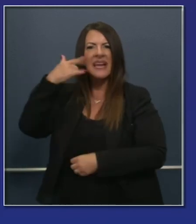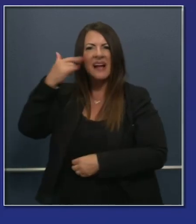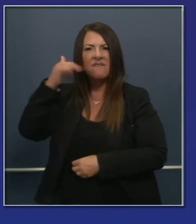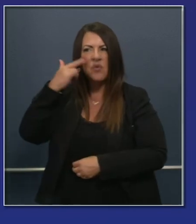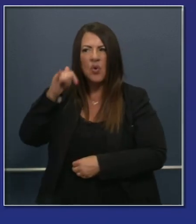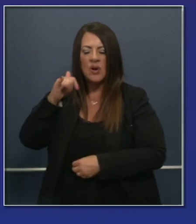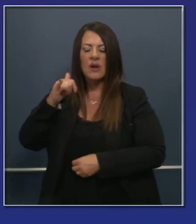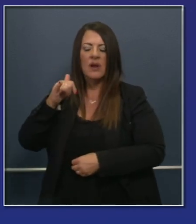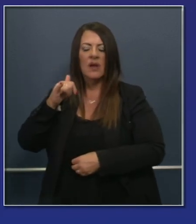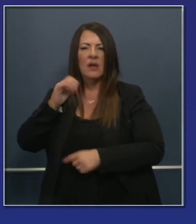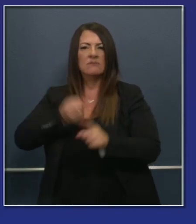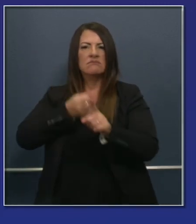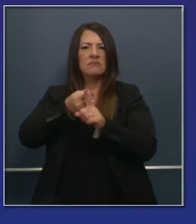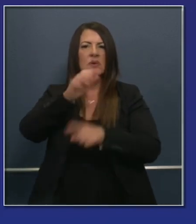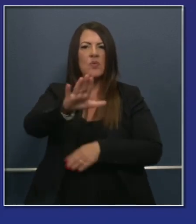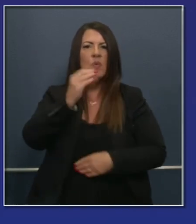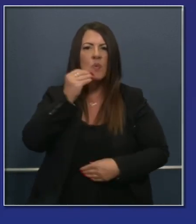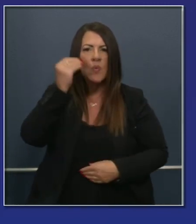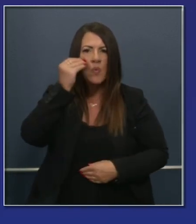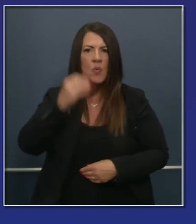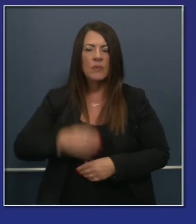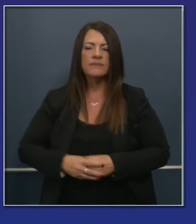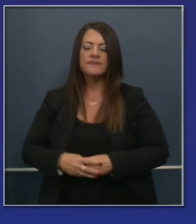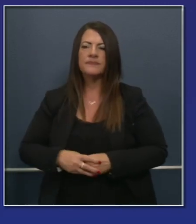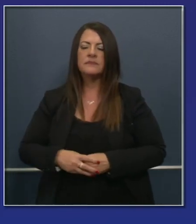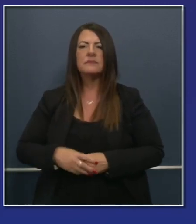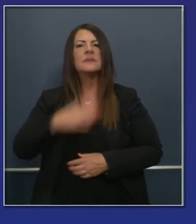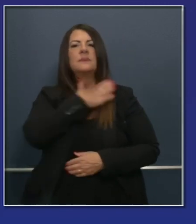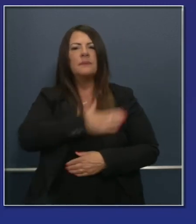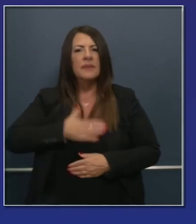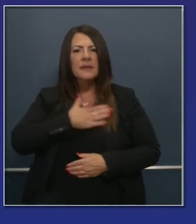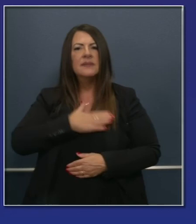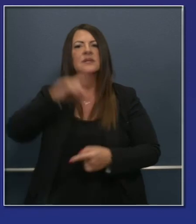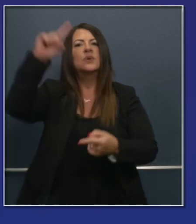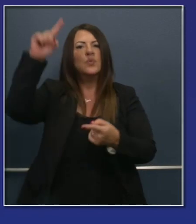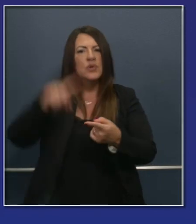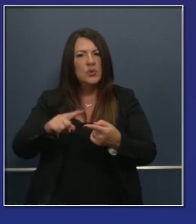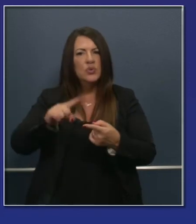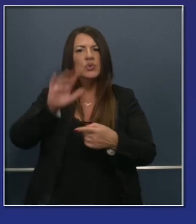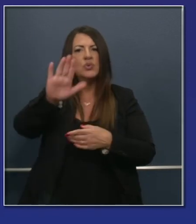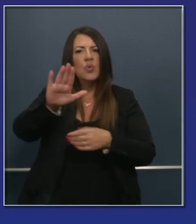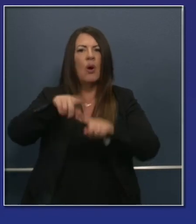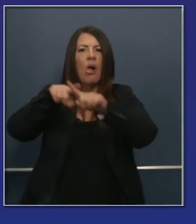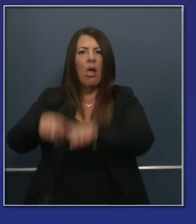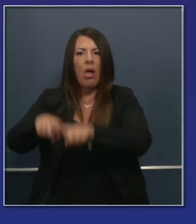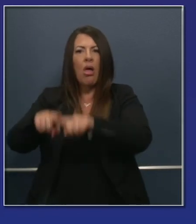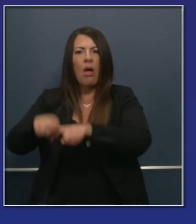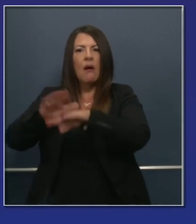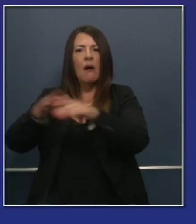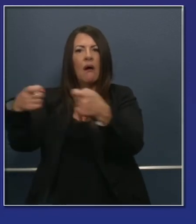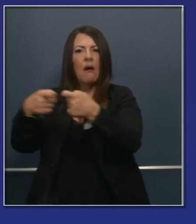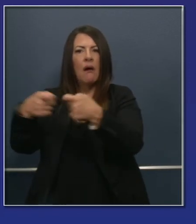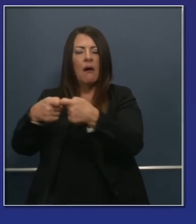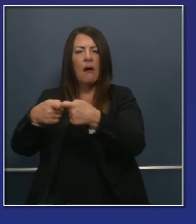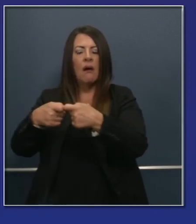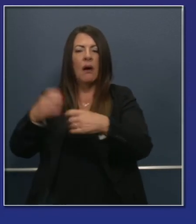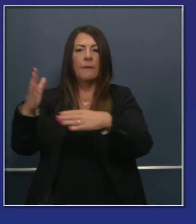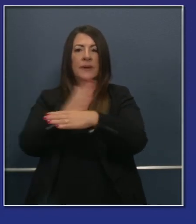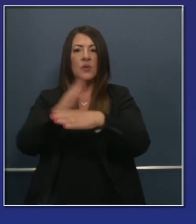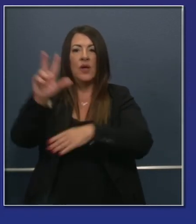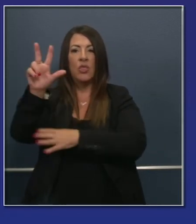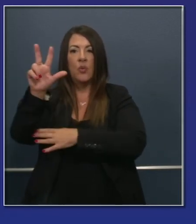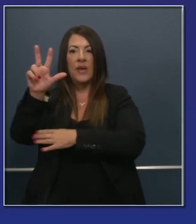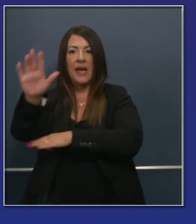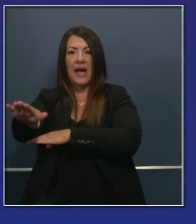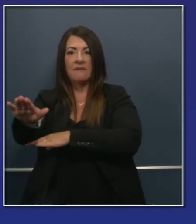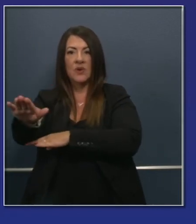can, to the extent warranted and possible, reduce your electricity consumption between the hours of 3 and 8 p